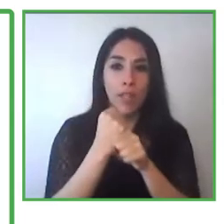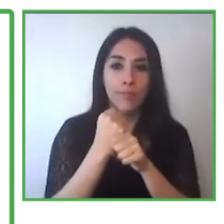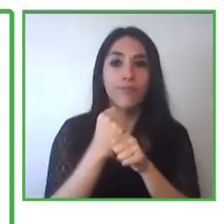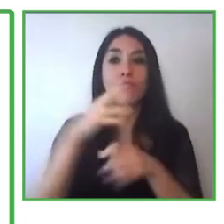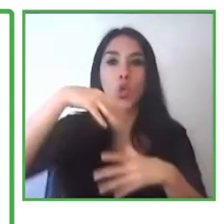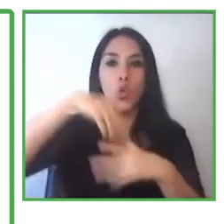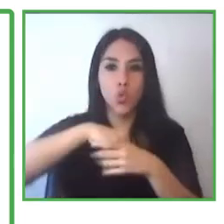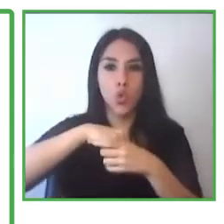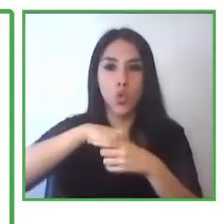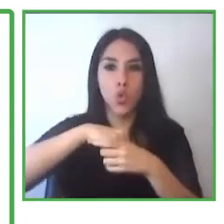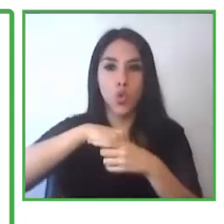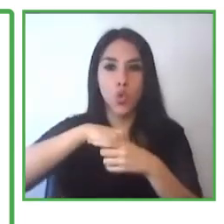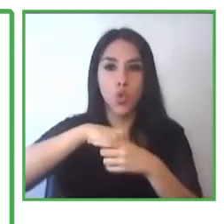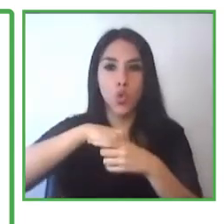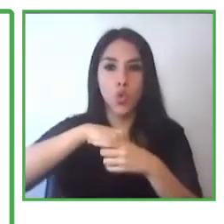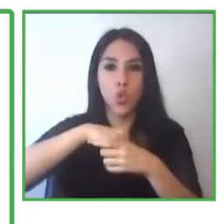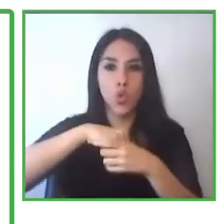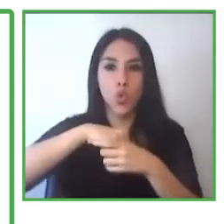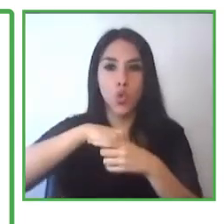is social.